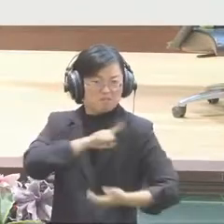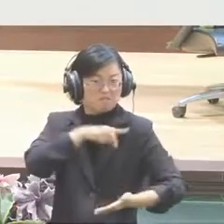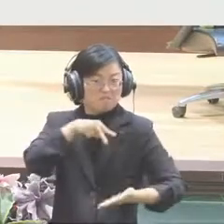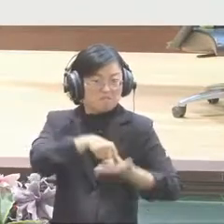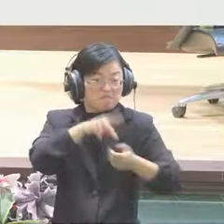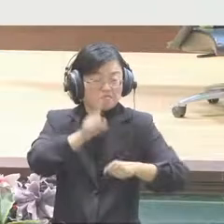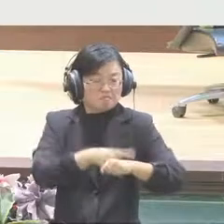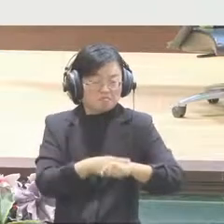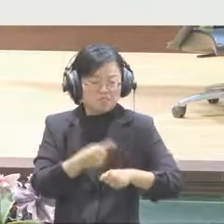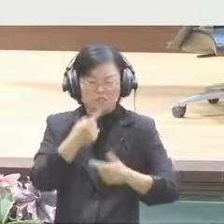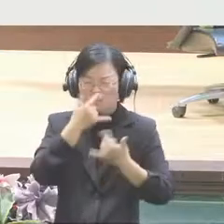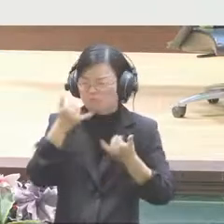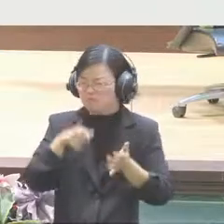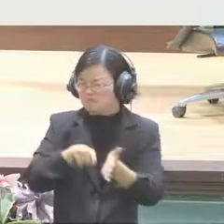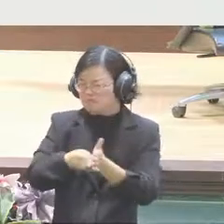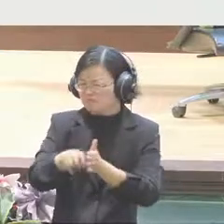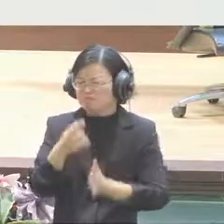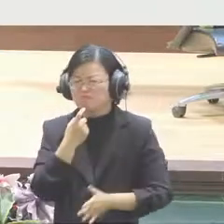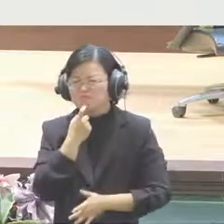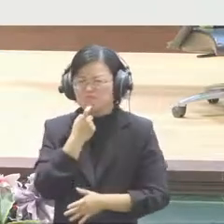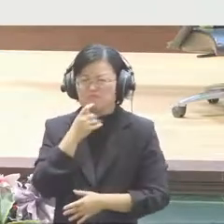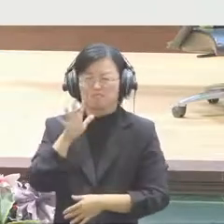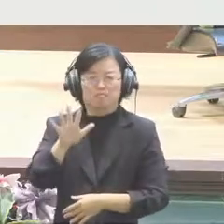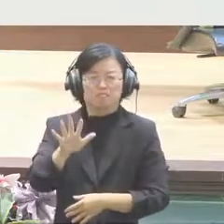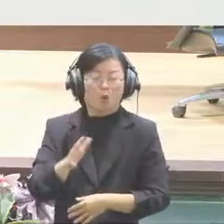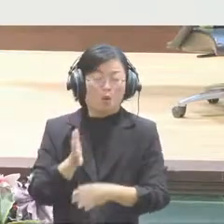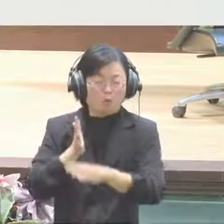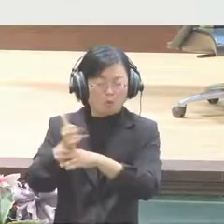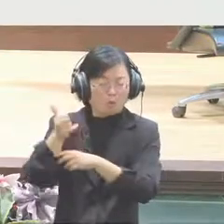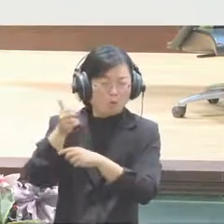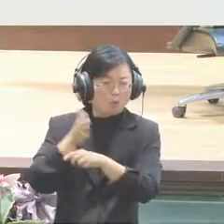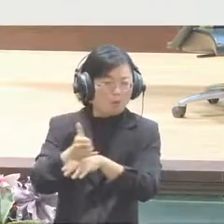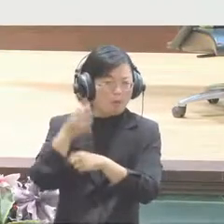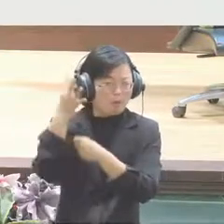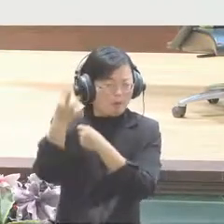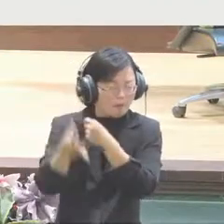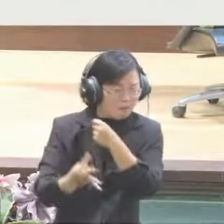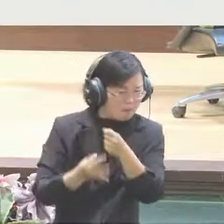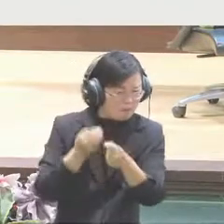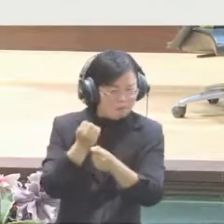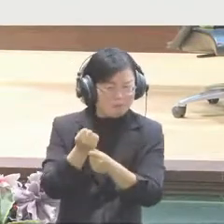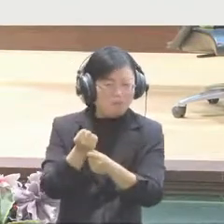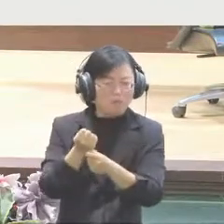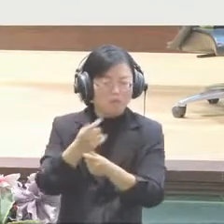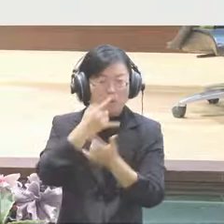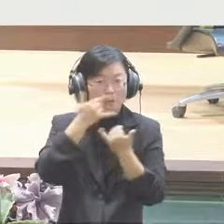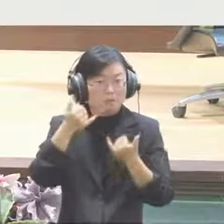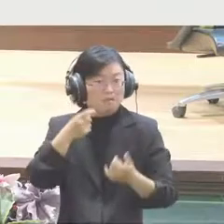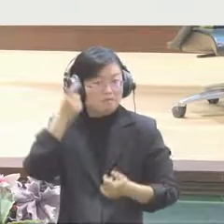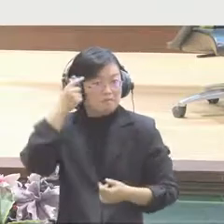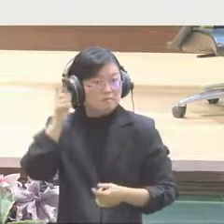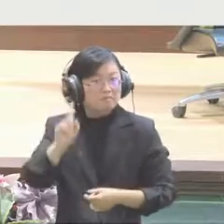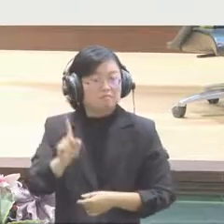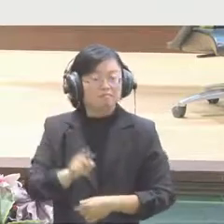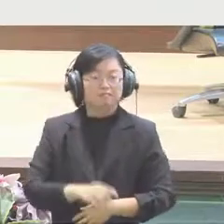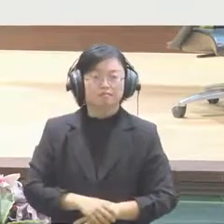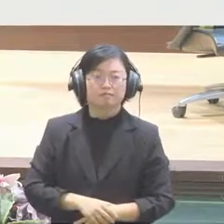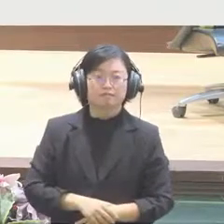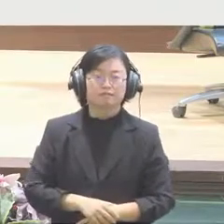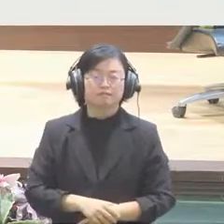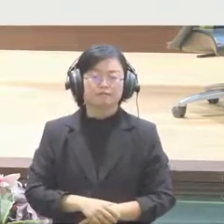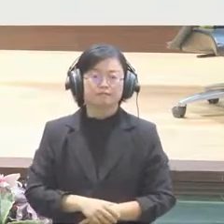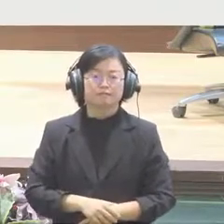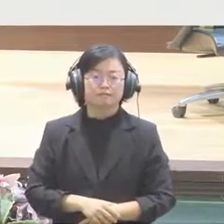therefore, in the past few years, we are of the opinion that there is a lack of timely,